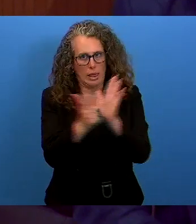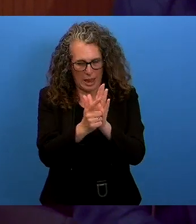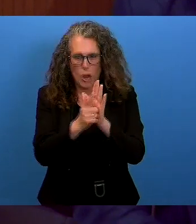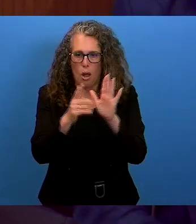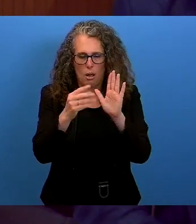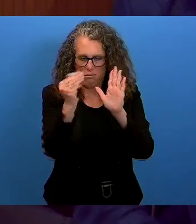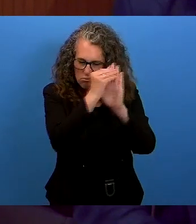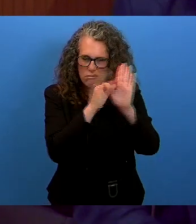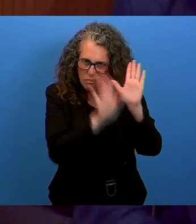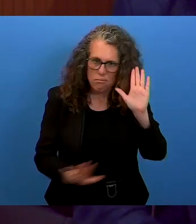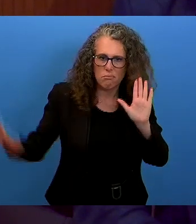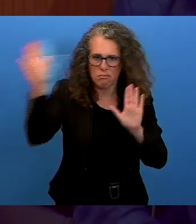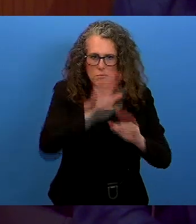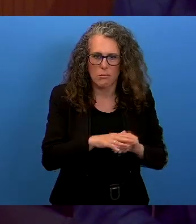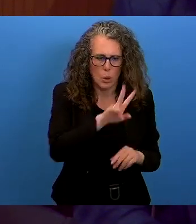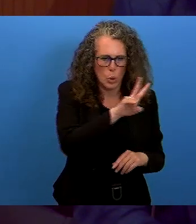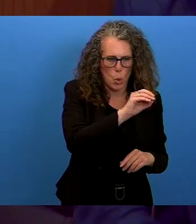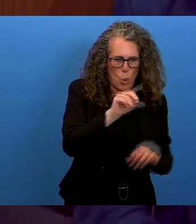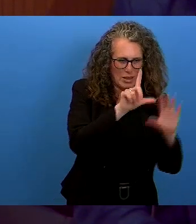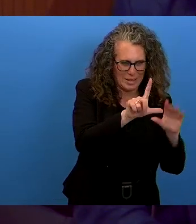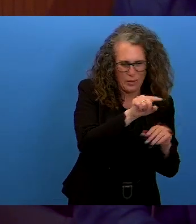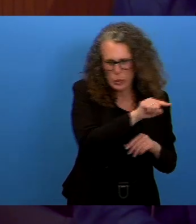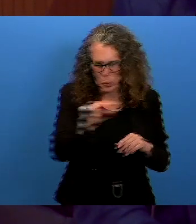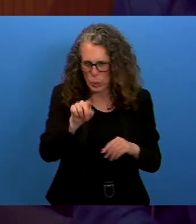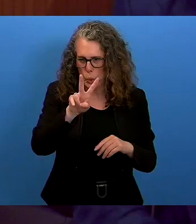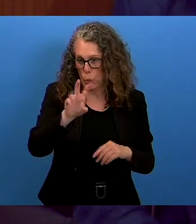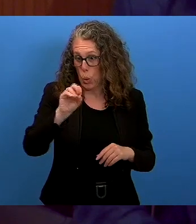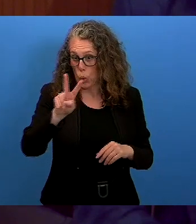Between 2007 and 2023,